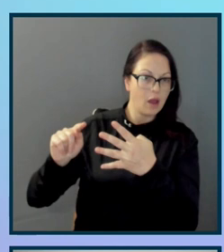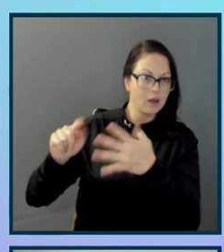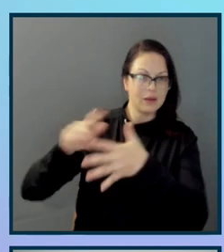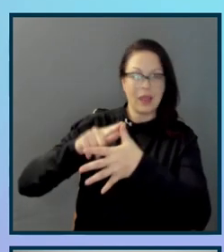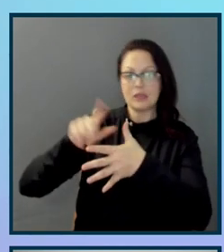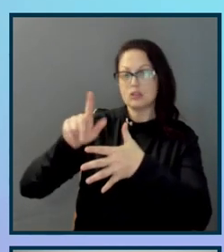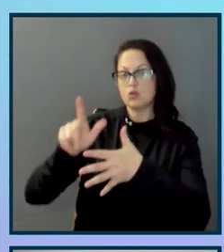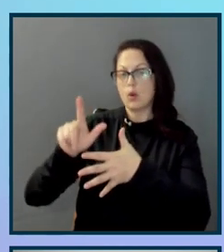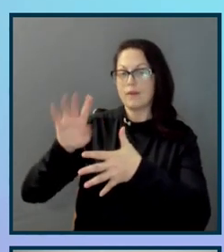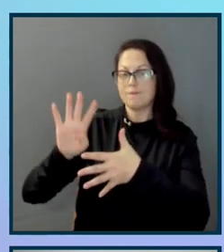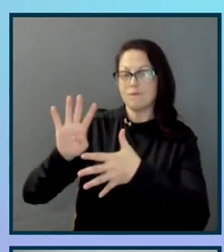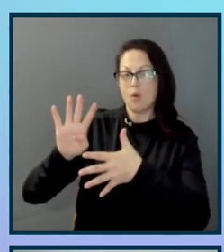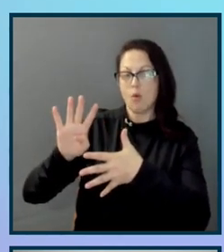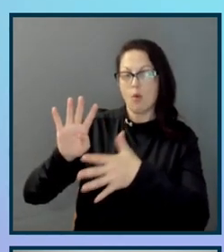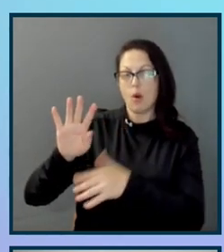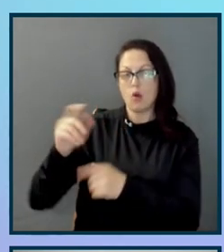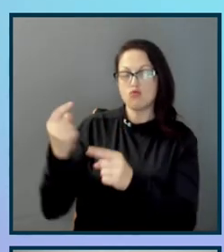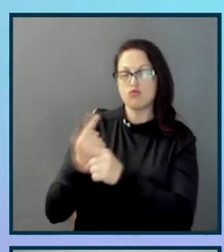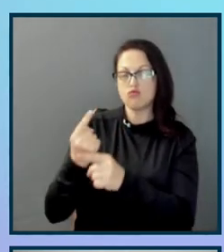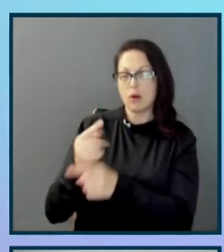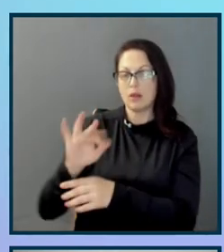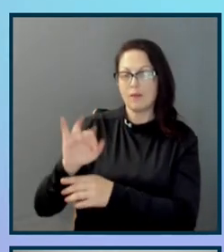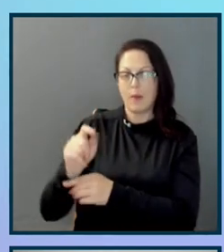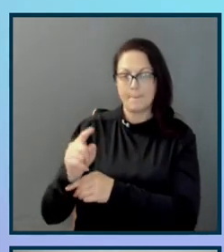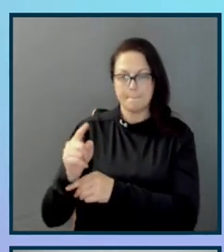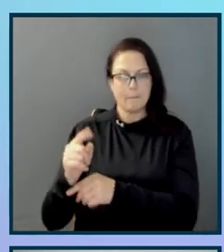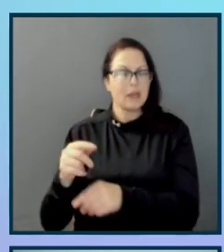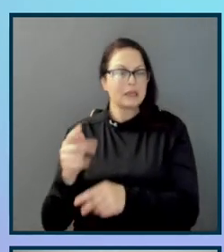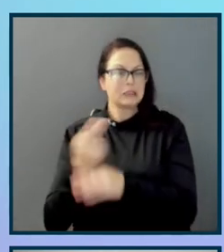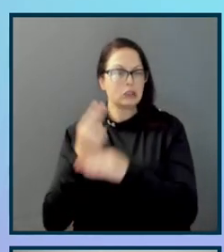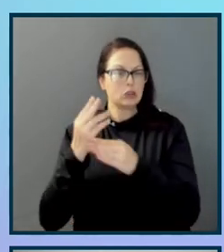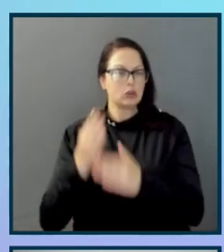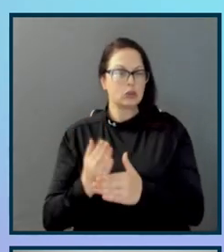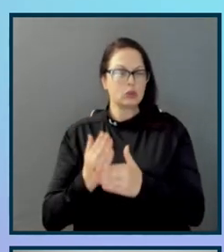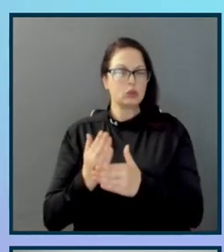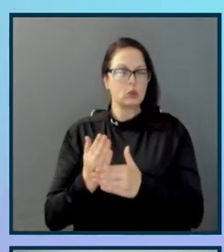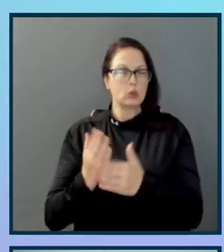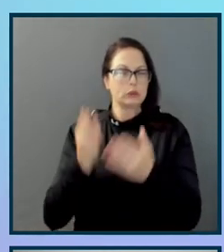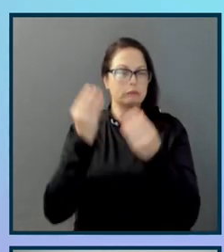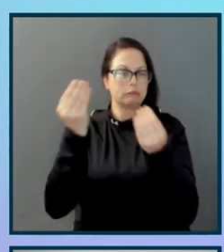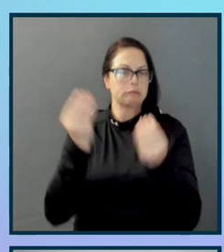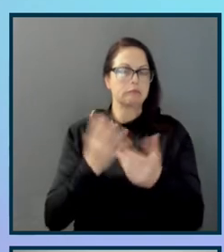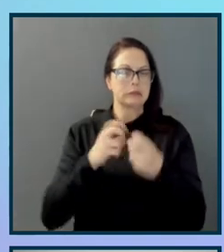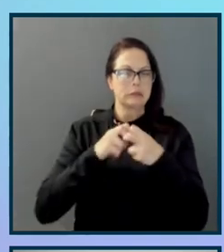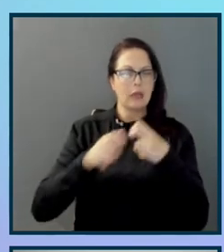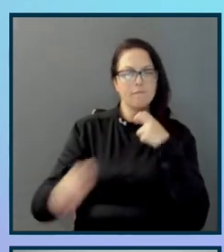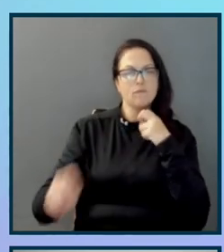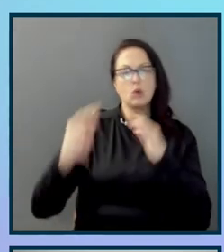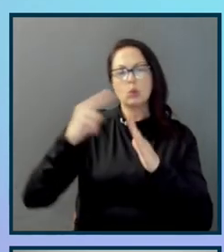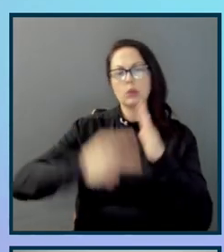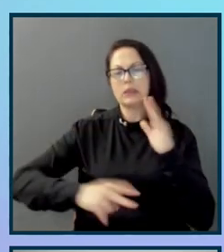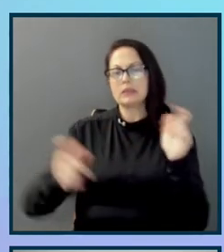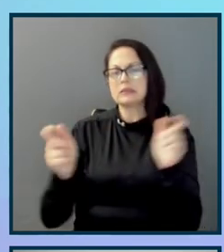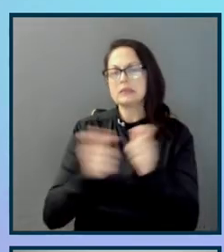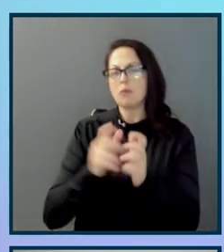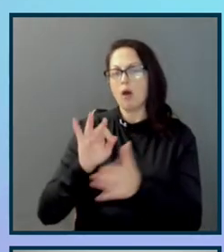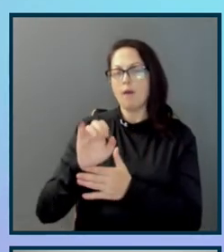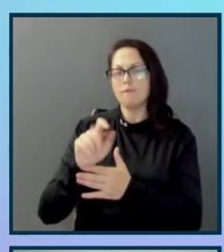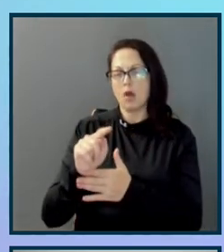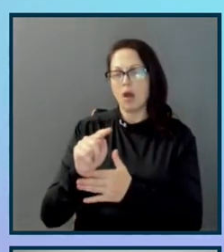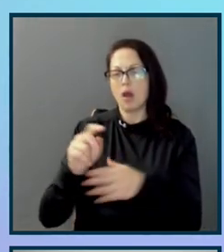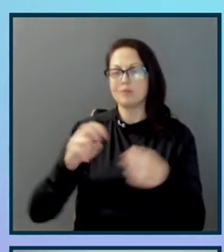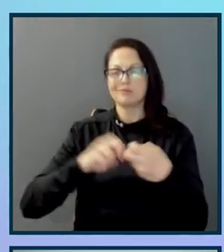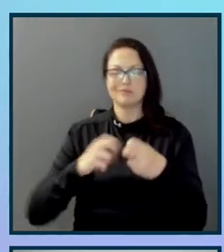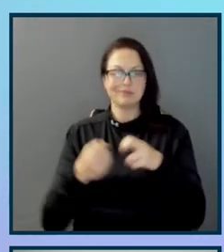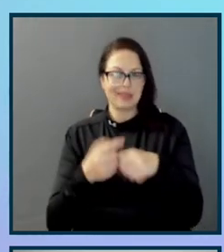Users commented that they had difficulty reading small font, especially when it was lighter weight. So they had issues reading both of the 14